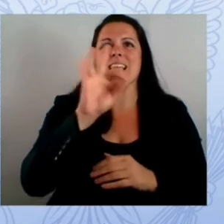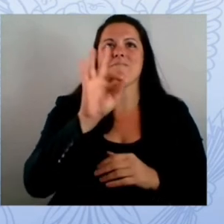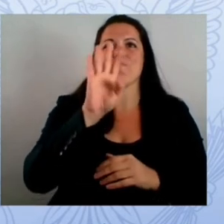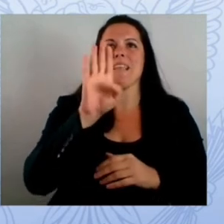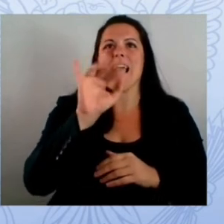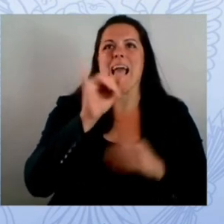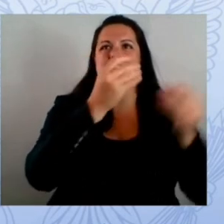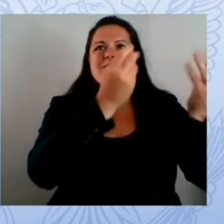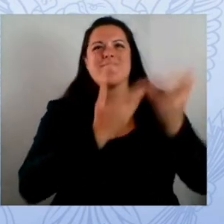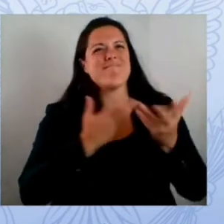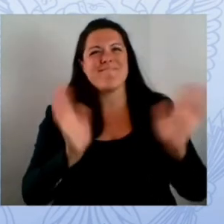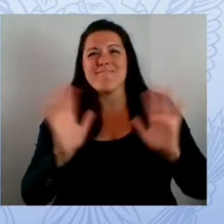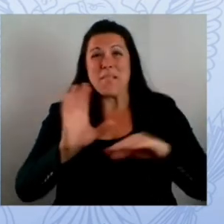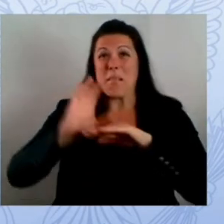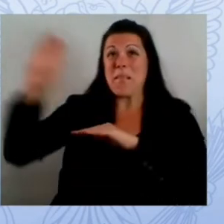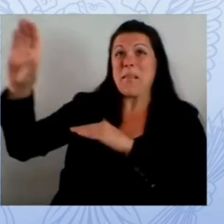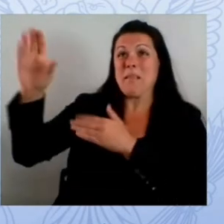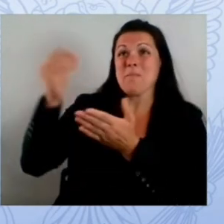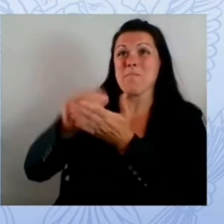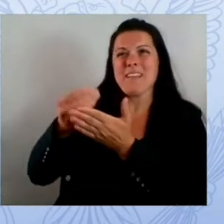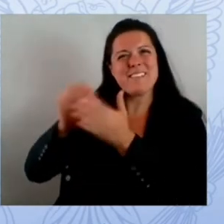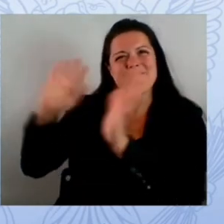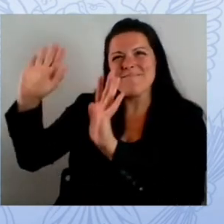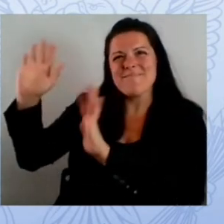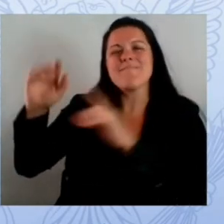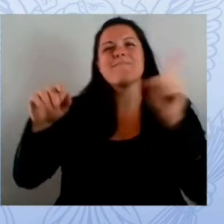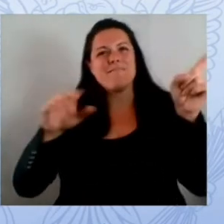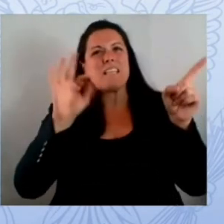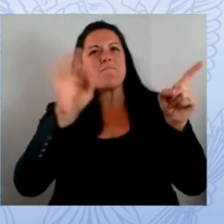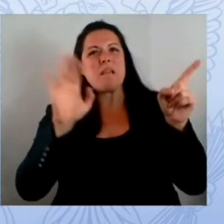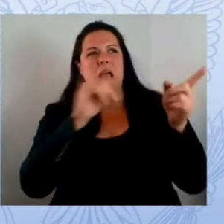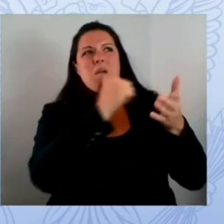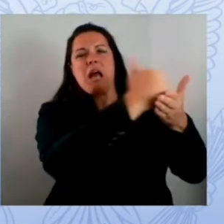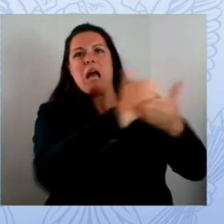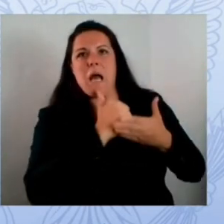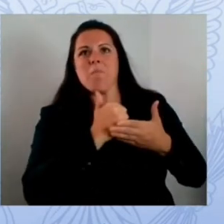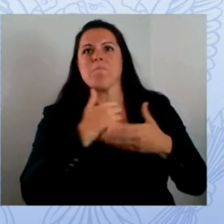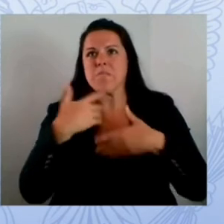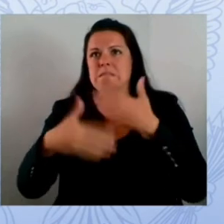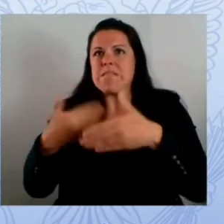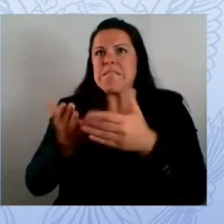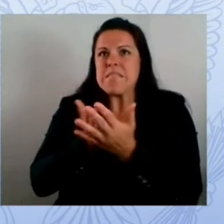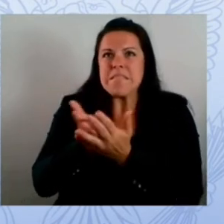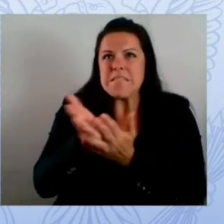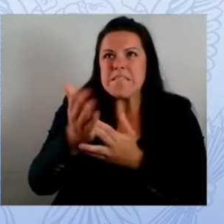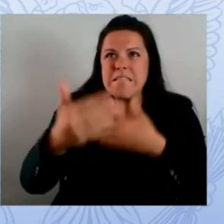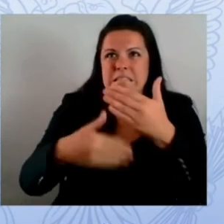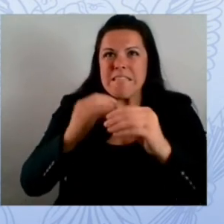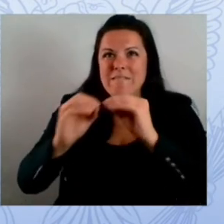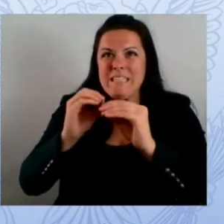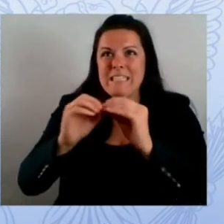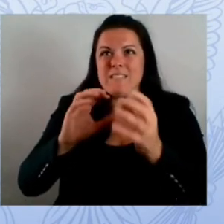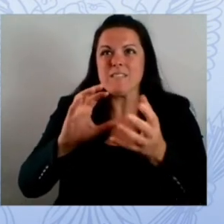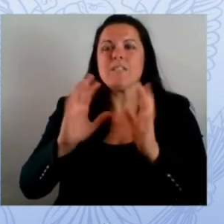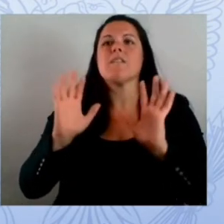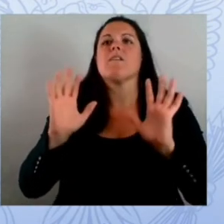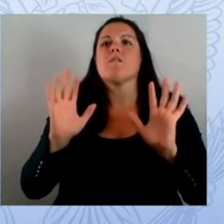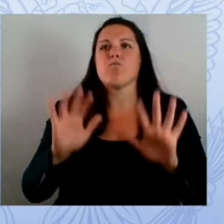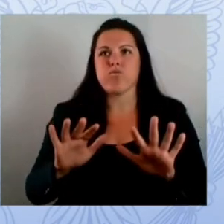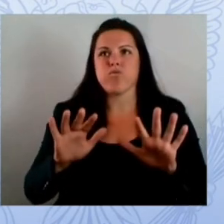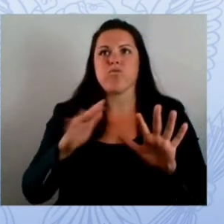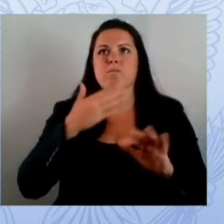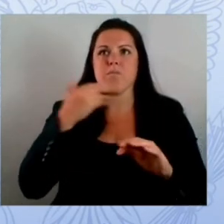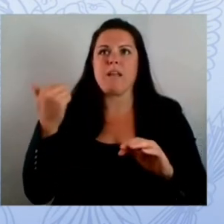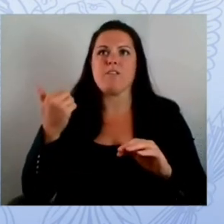that the information you're preventing attempting to prevent from being disseminated will not make its way to the dark web anyway for the